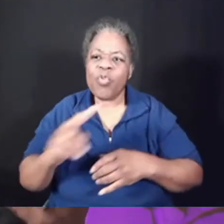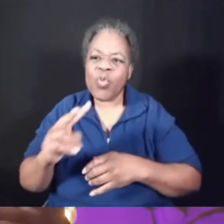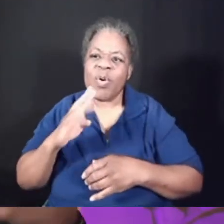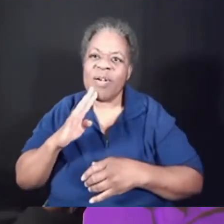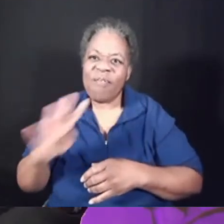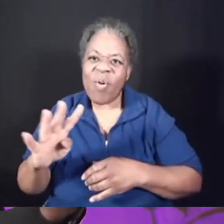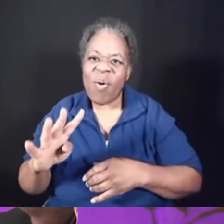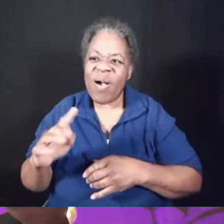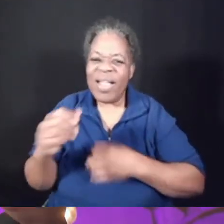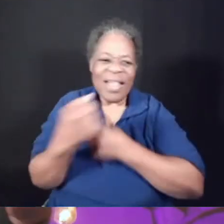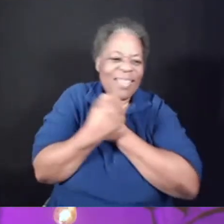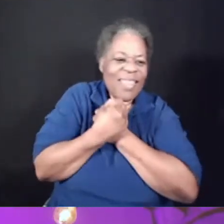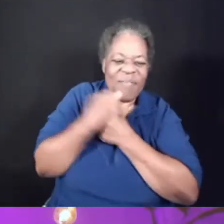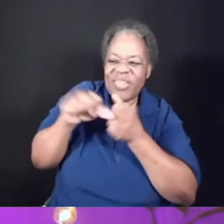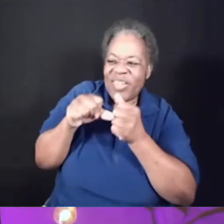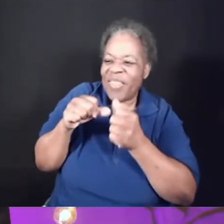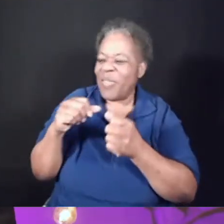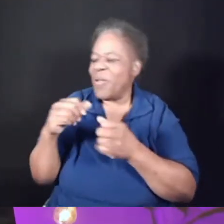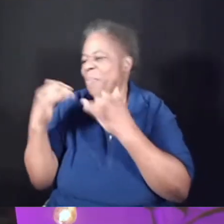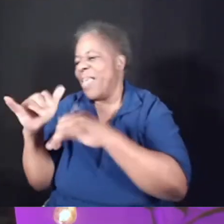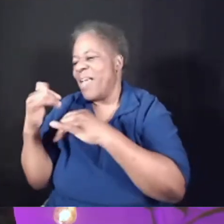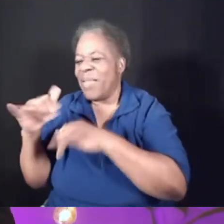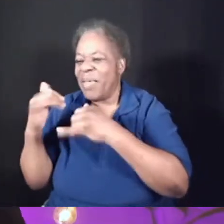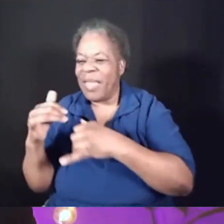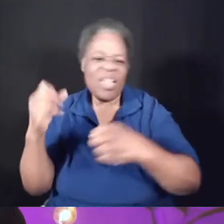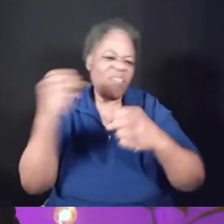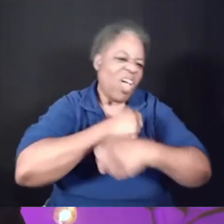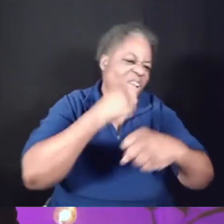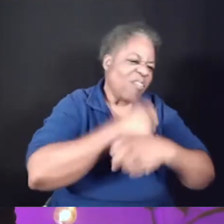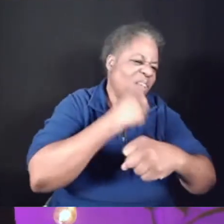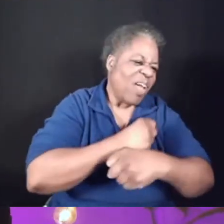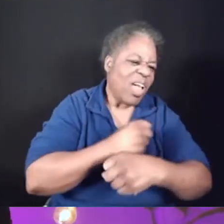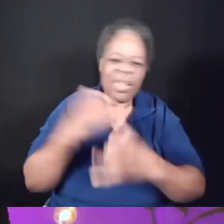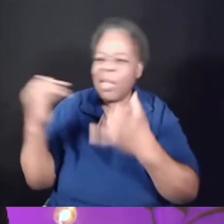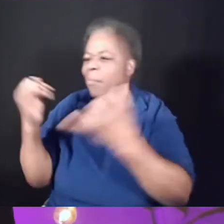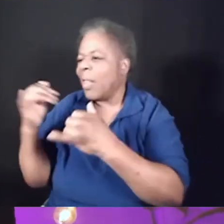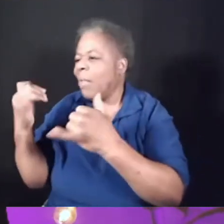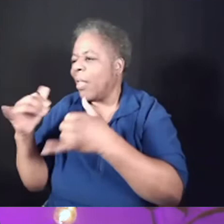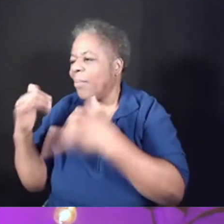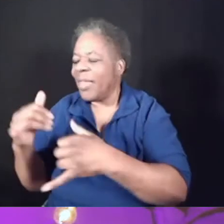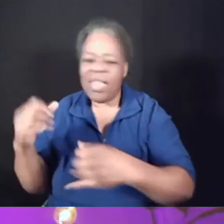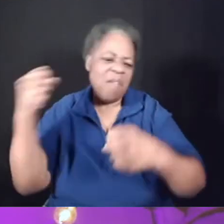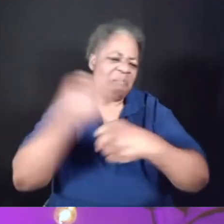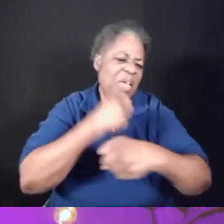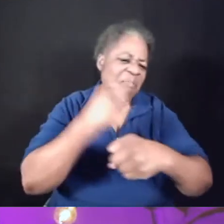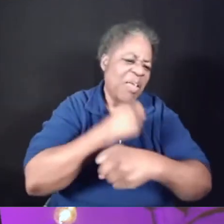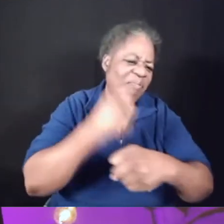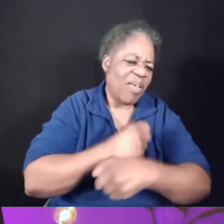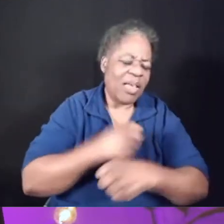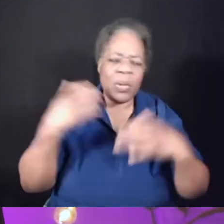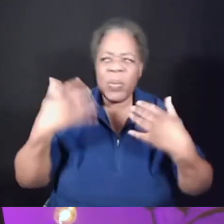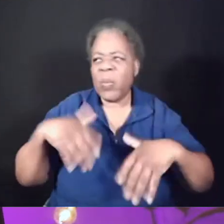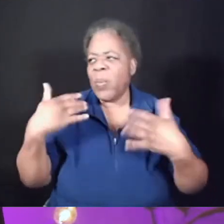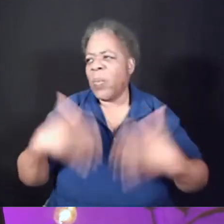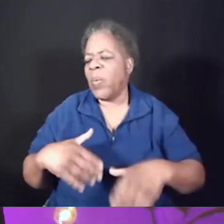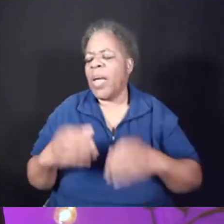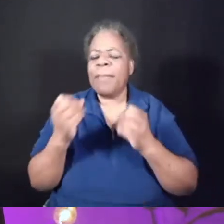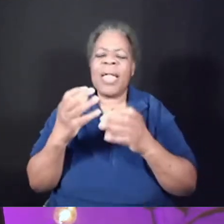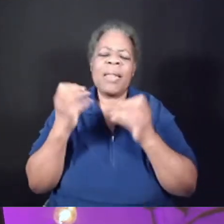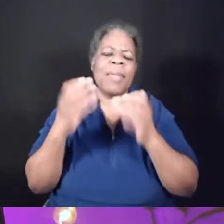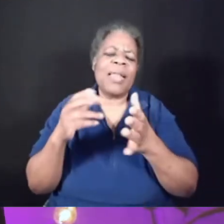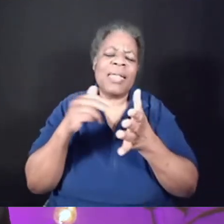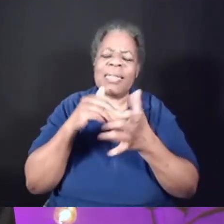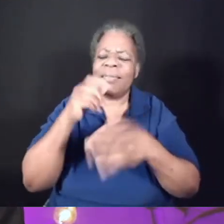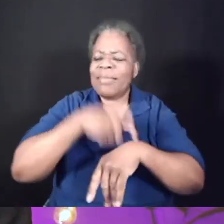loving each other and playing so well together and fighting, often over imaginary nonsense, dozens of times every single day.